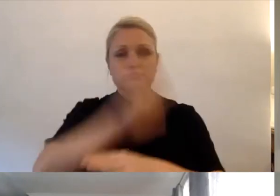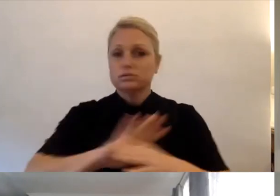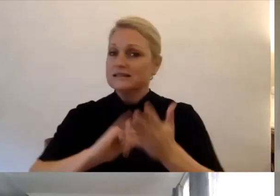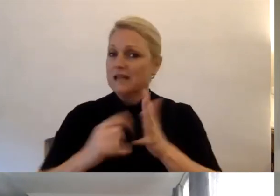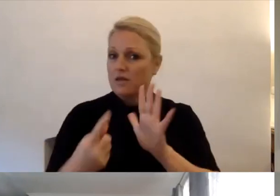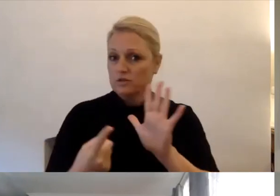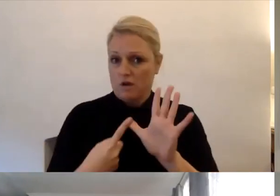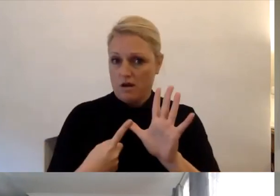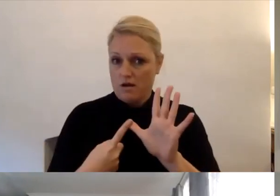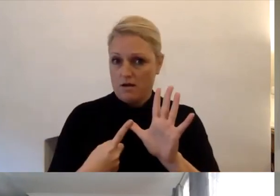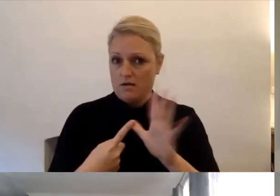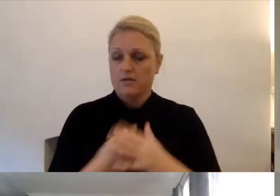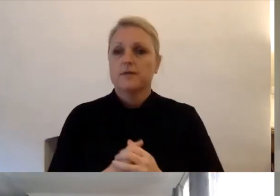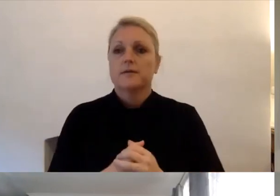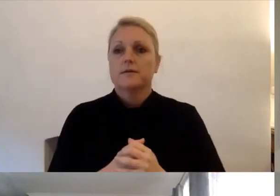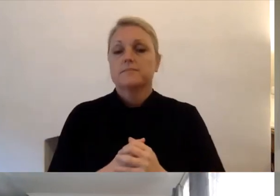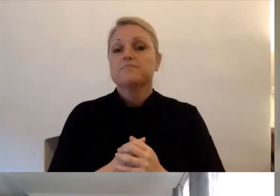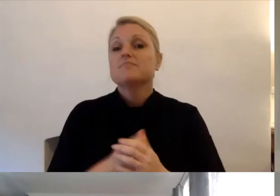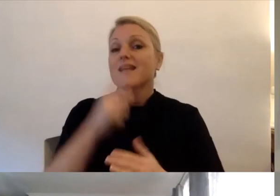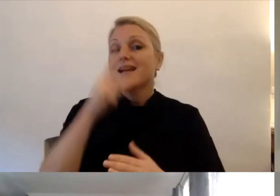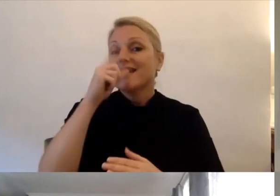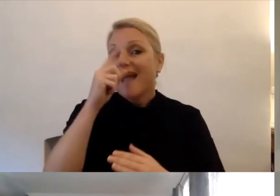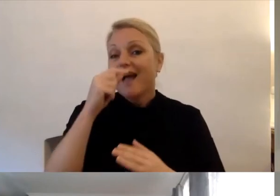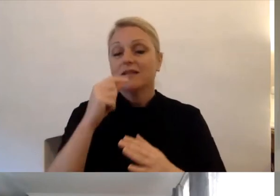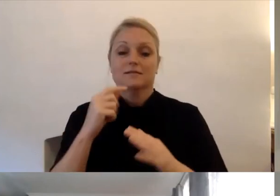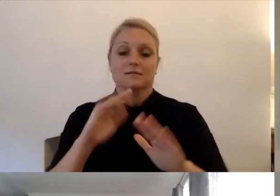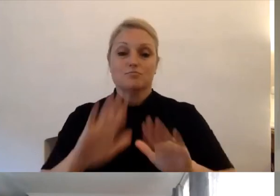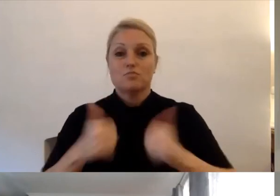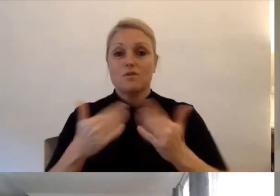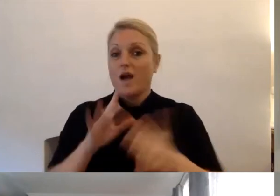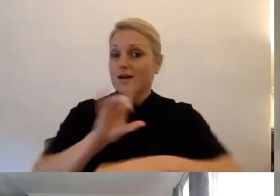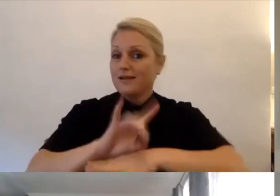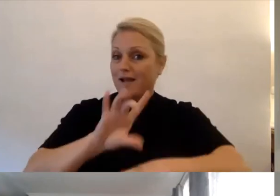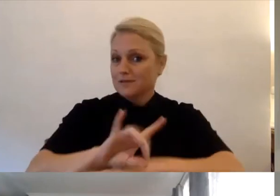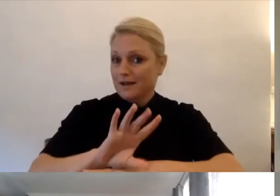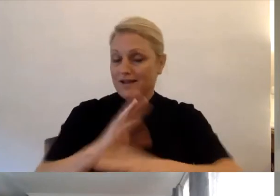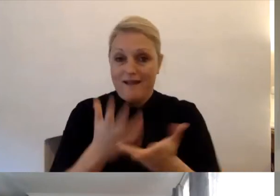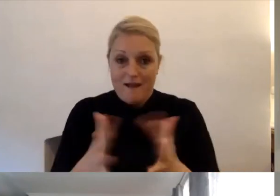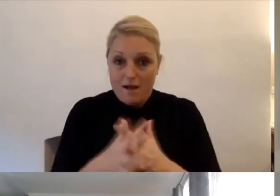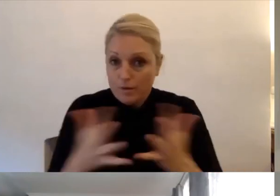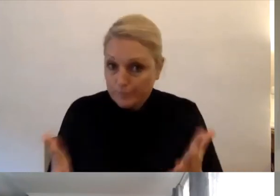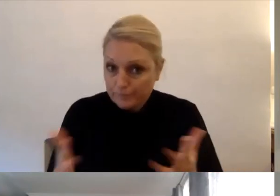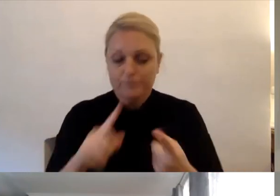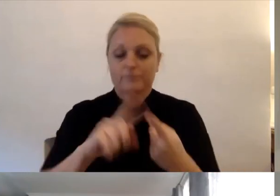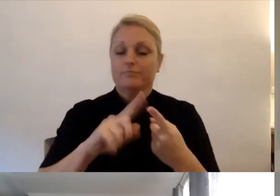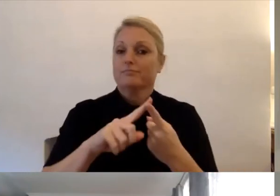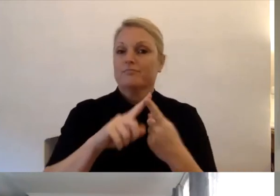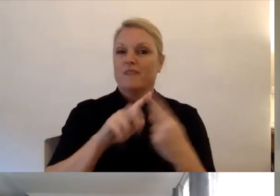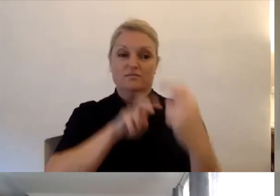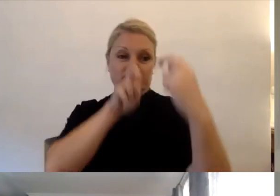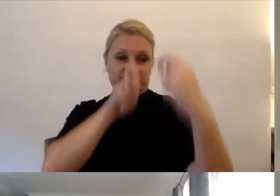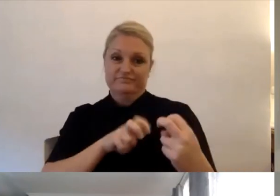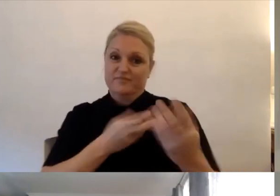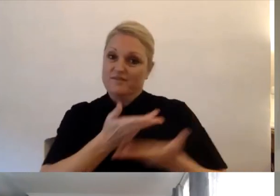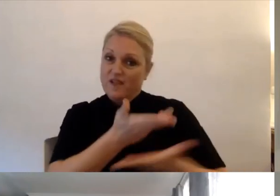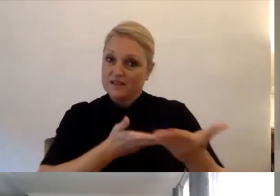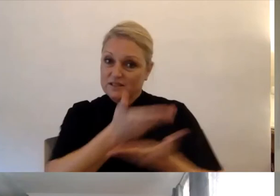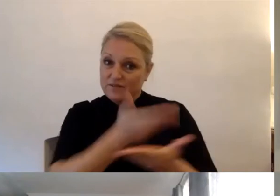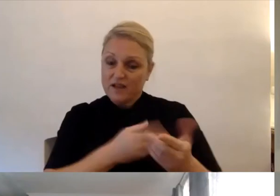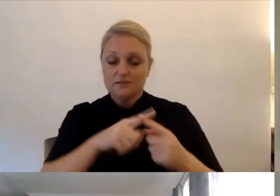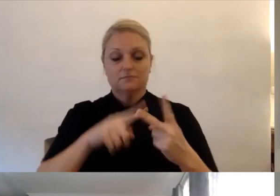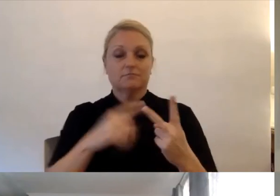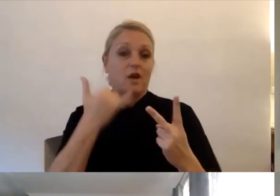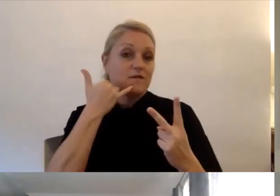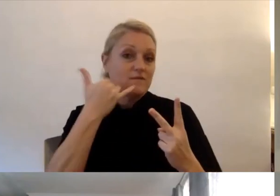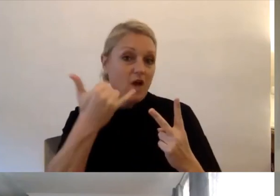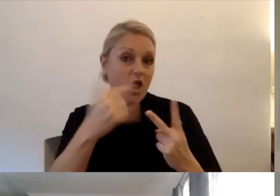able to have counselling sessions either face to face or over the phone or via video conferencing.